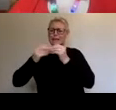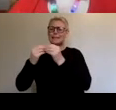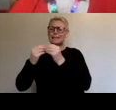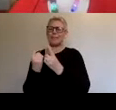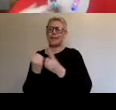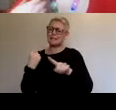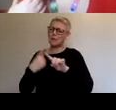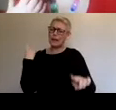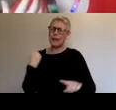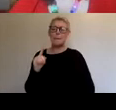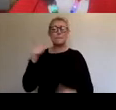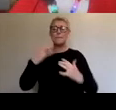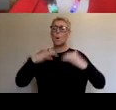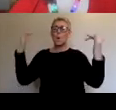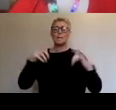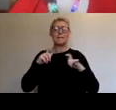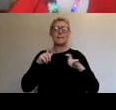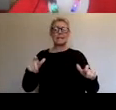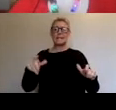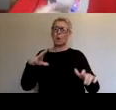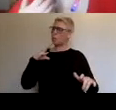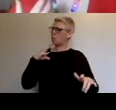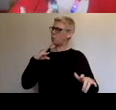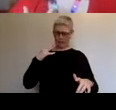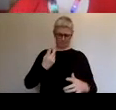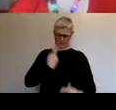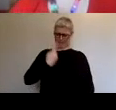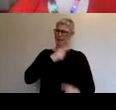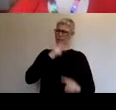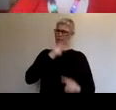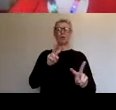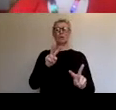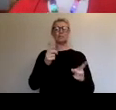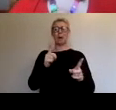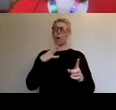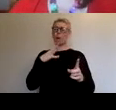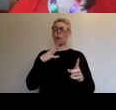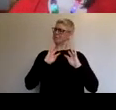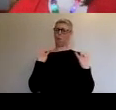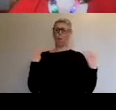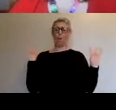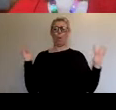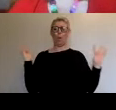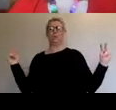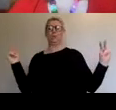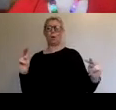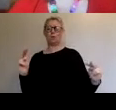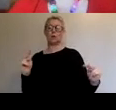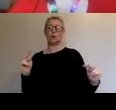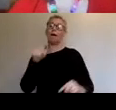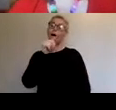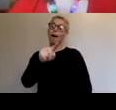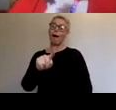still craving kind of shared experiences, that sense of togetherness. We saw kind of pop up street cinemas around the globe.